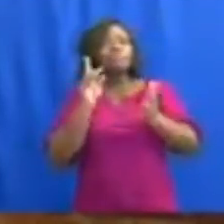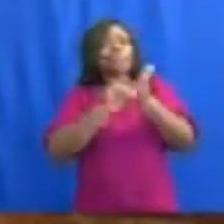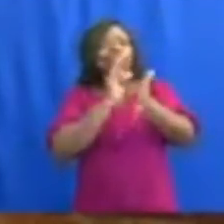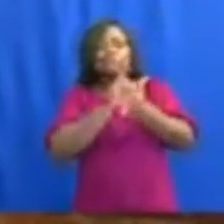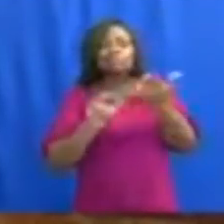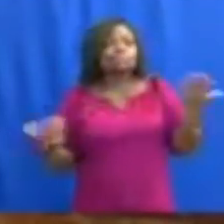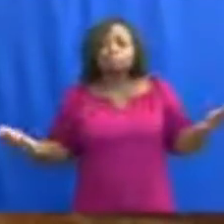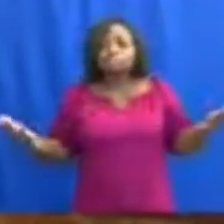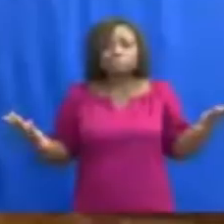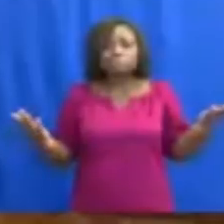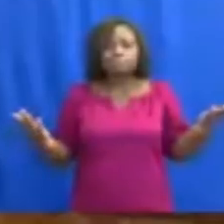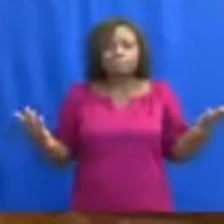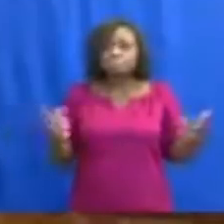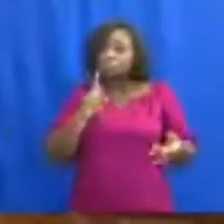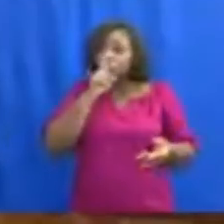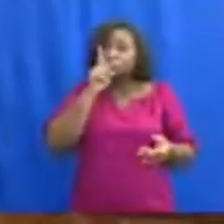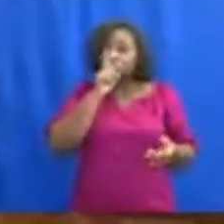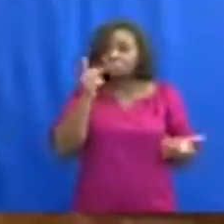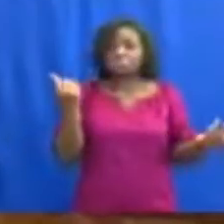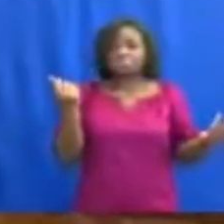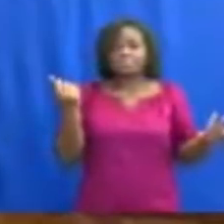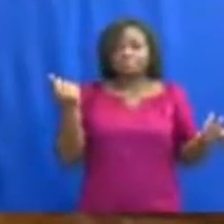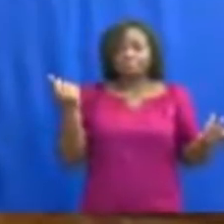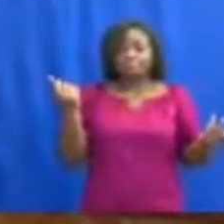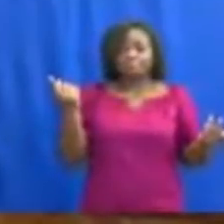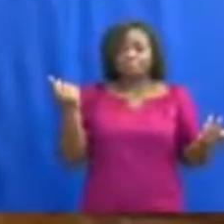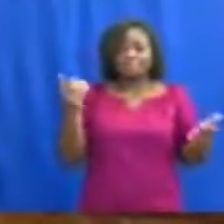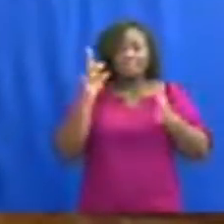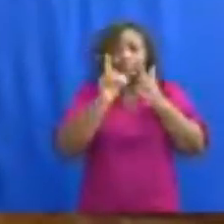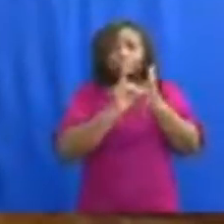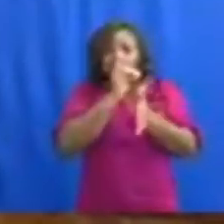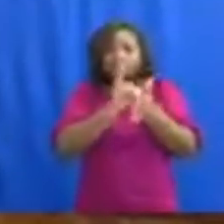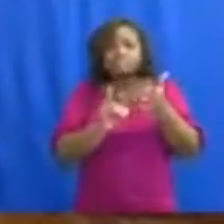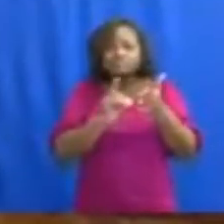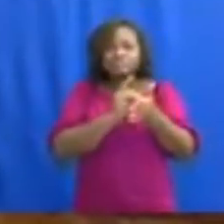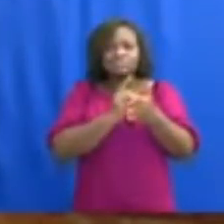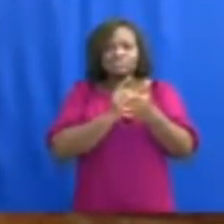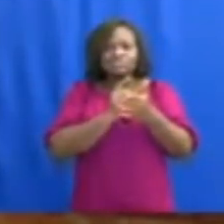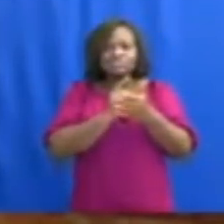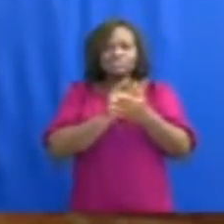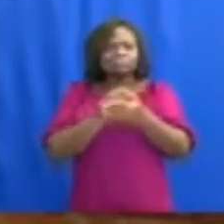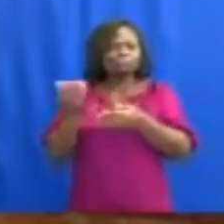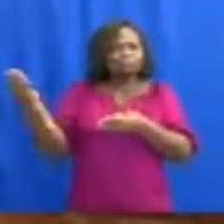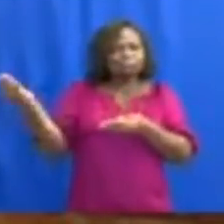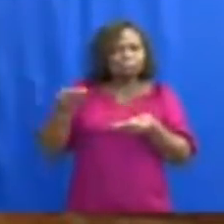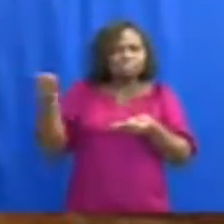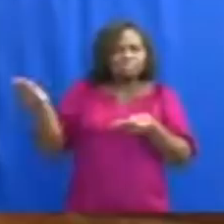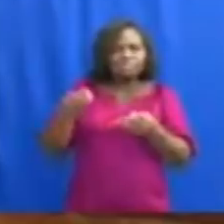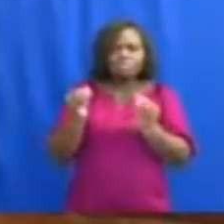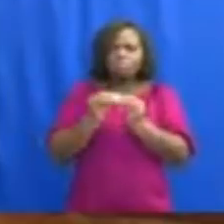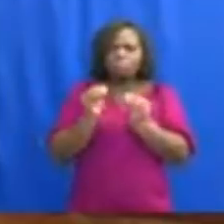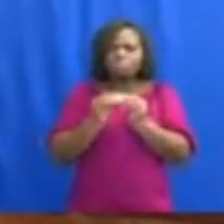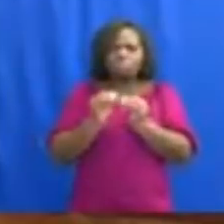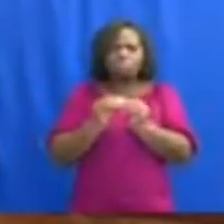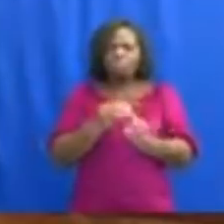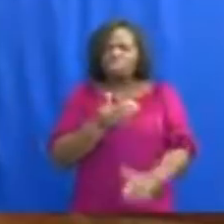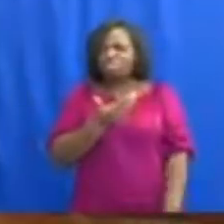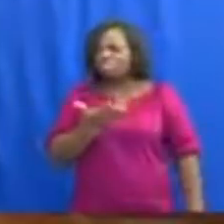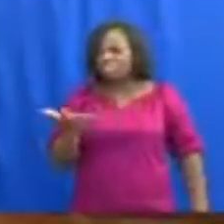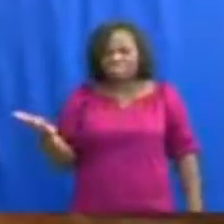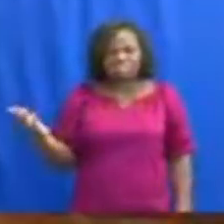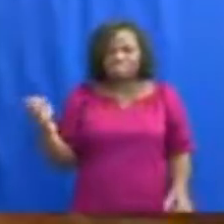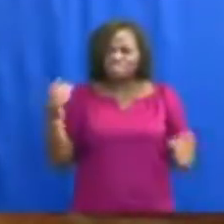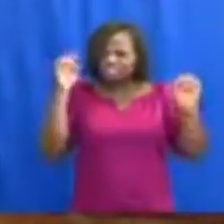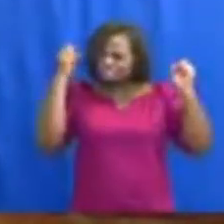It is obvious the stigmatization is adding further dimensions to the already difficult